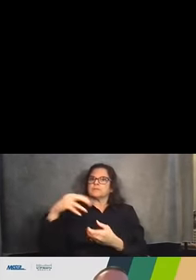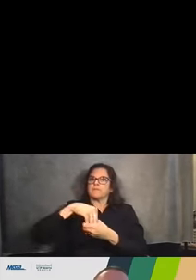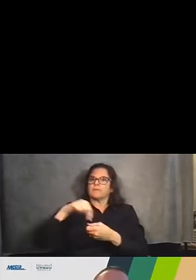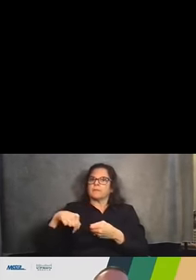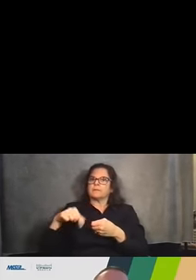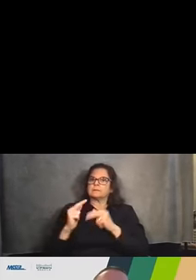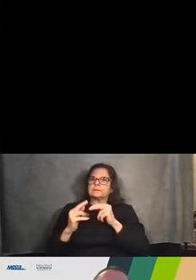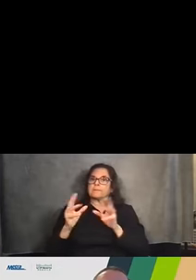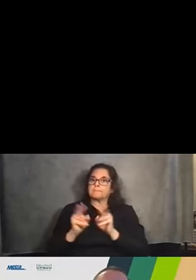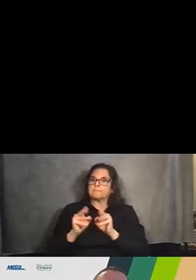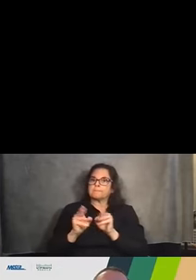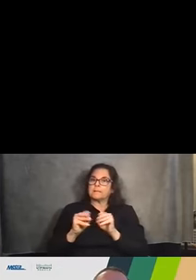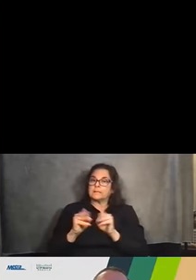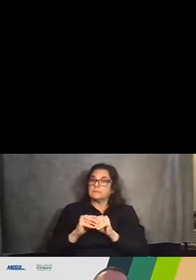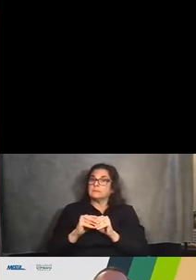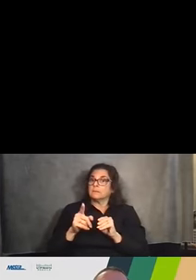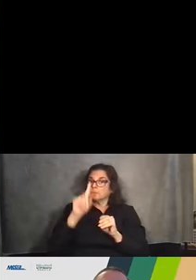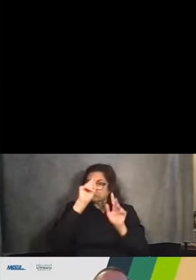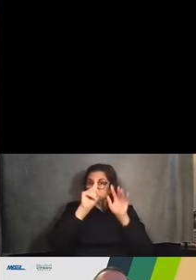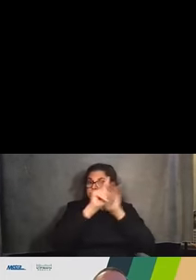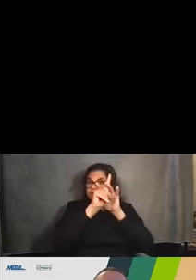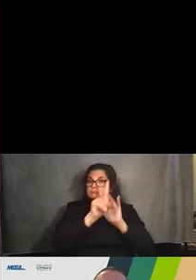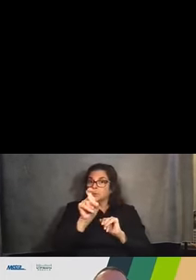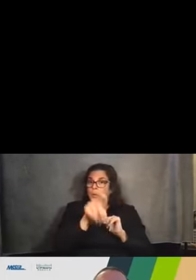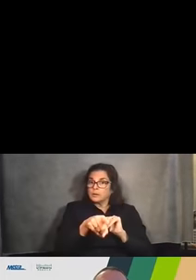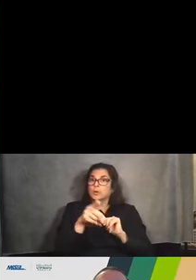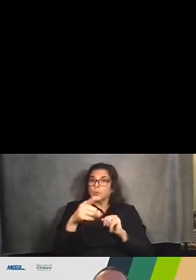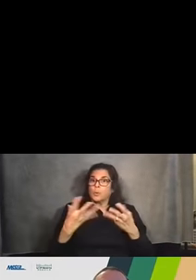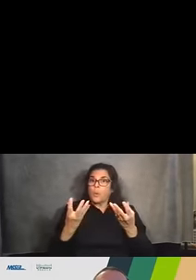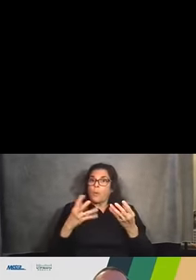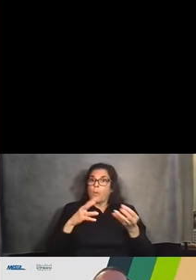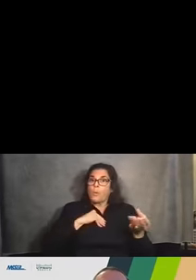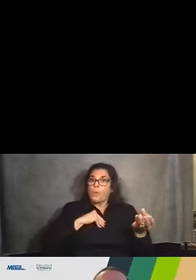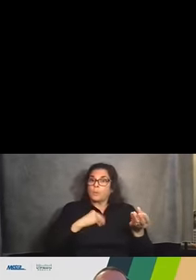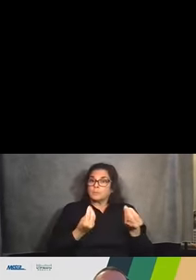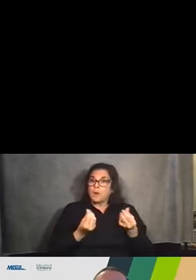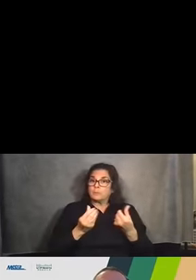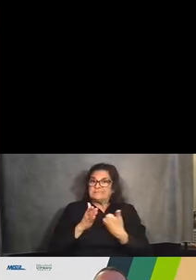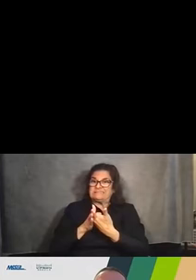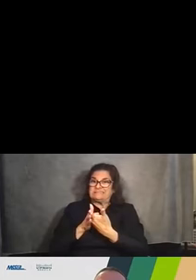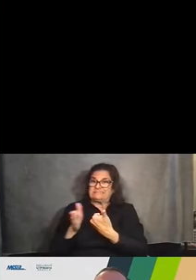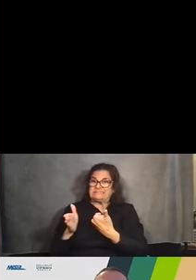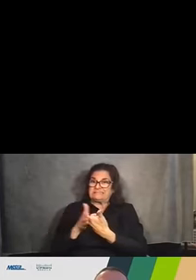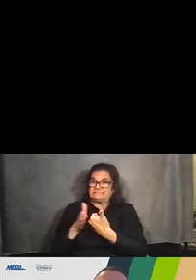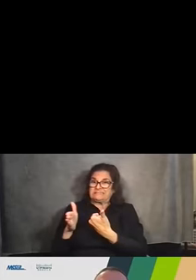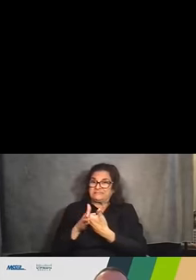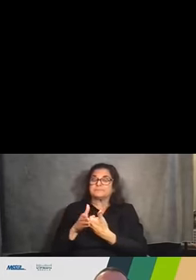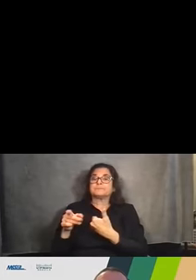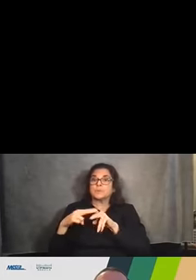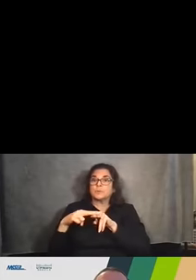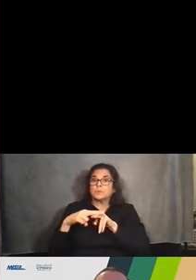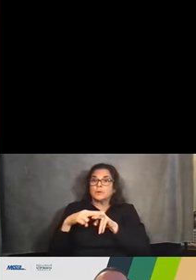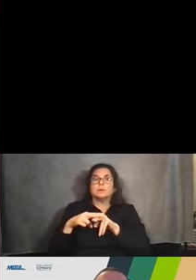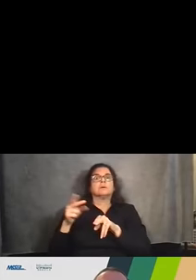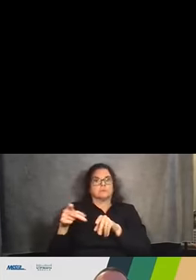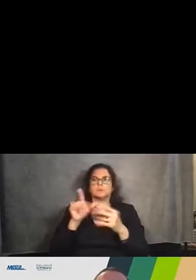If you have questions and are an adjacent property owner, we request that you contact melody directly and her email is on